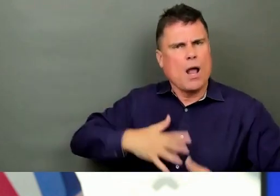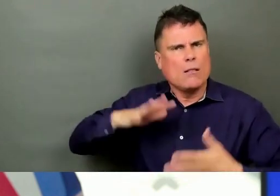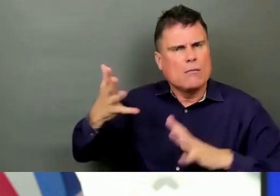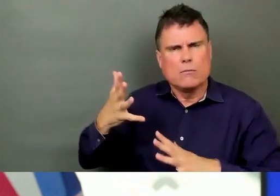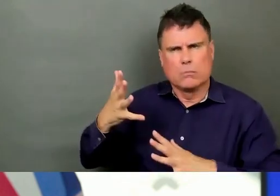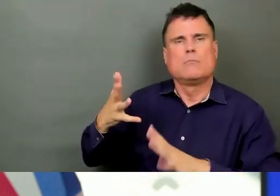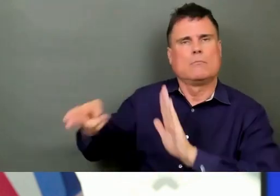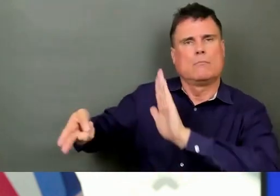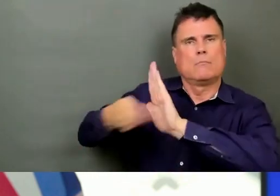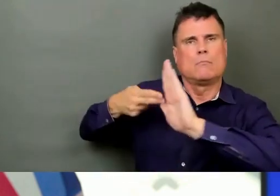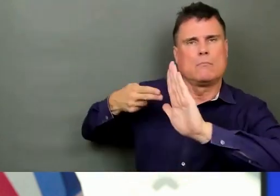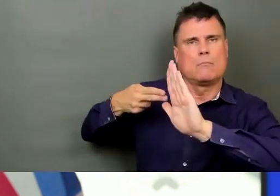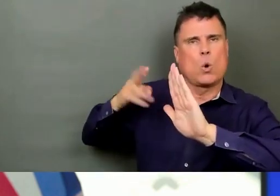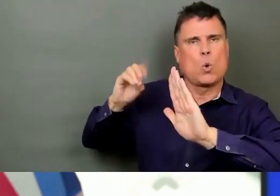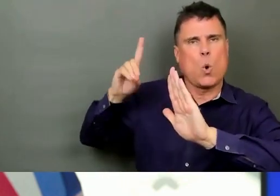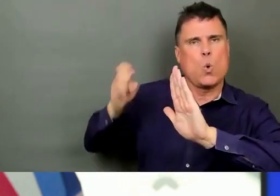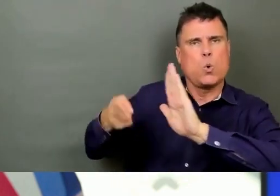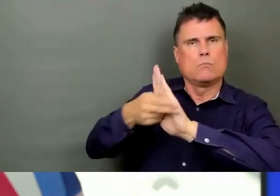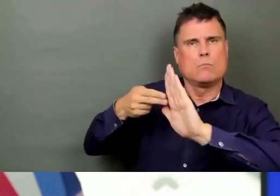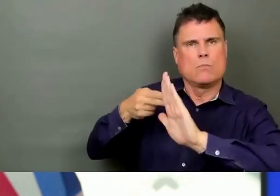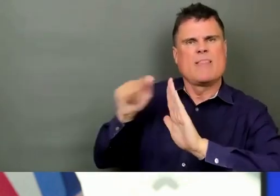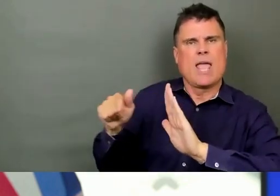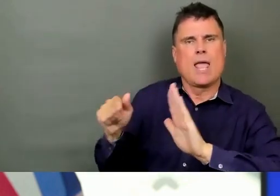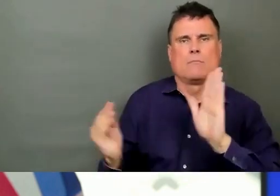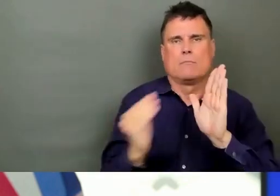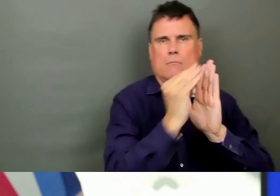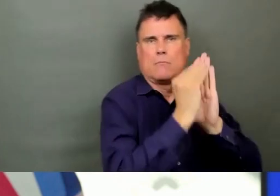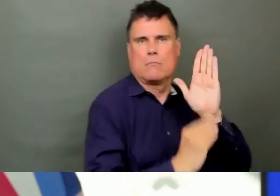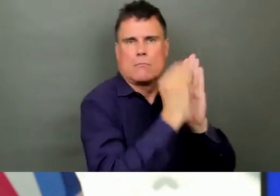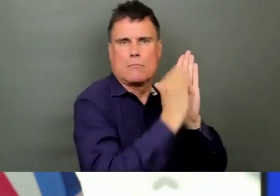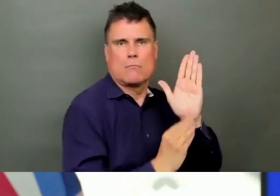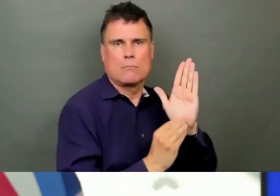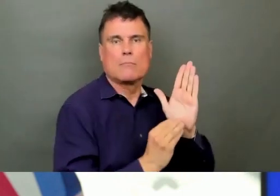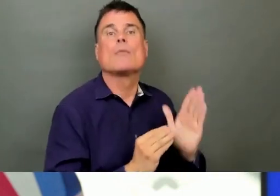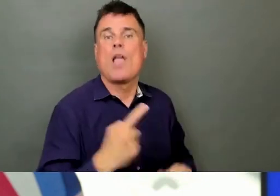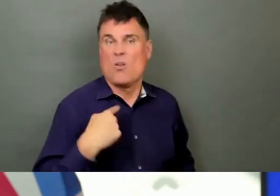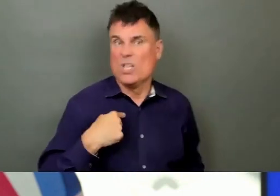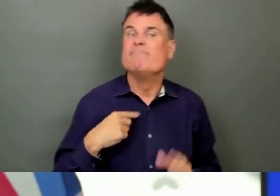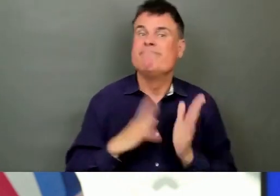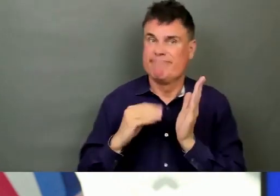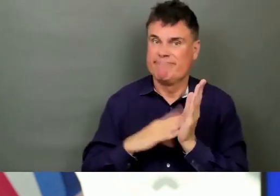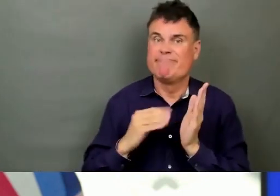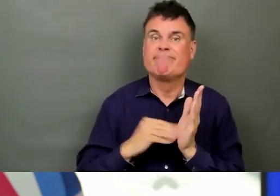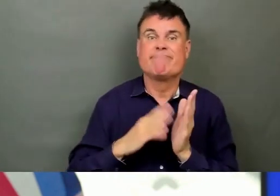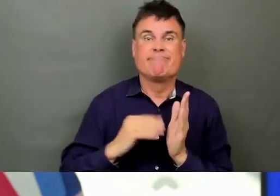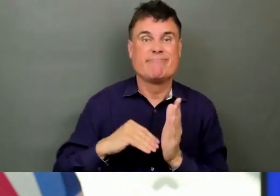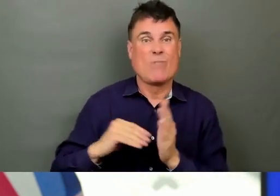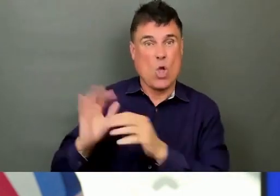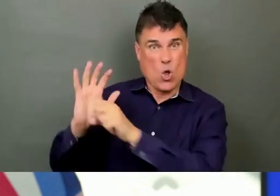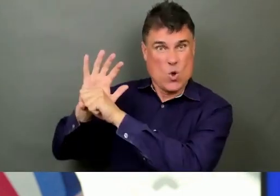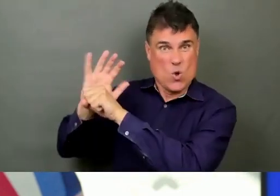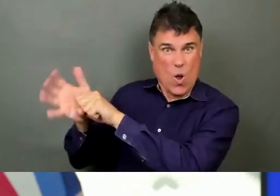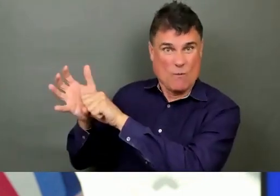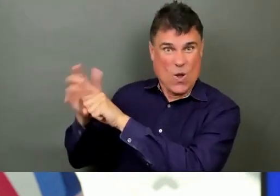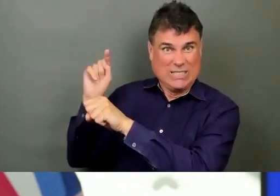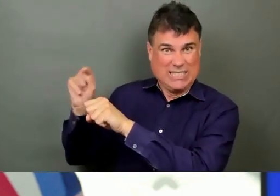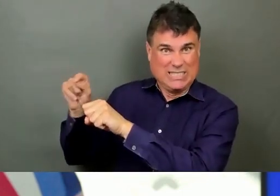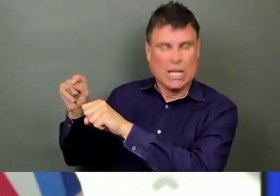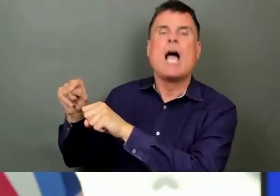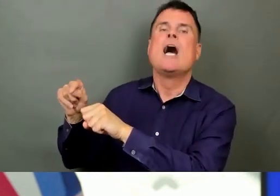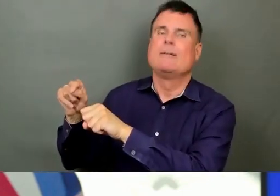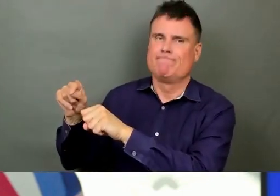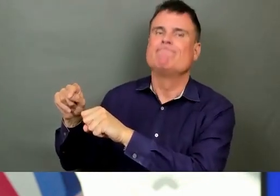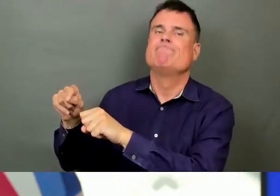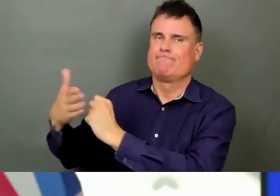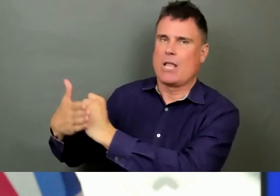data through the COVID-19 pandemic with the provincial COVID dashboard. And that's kind of how we have to be thinking